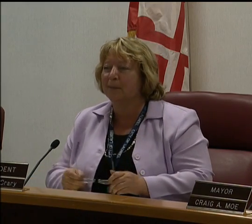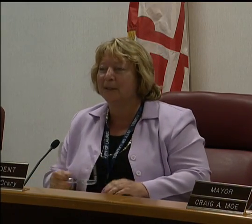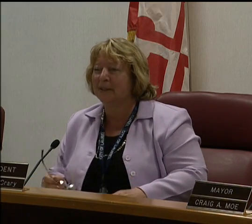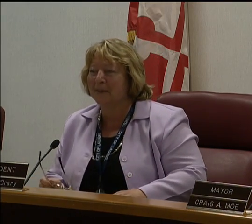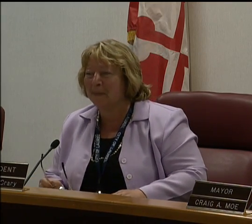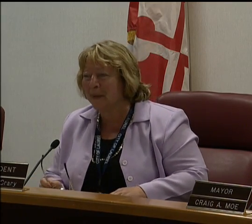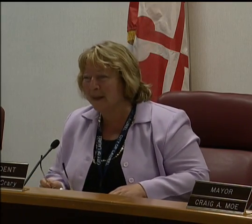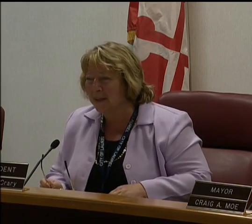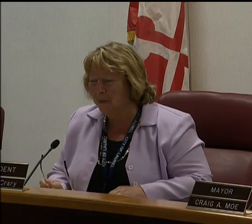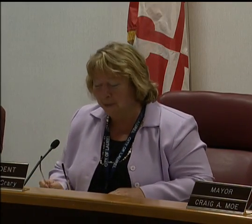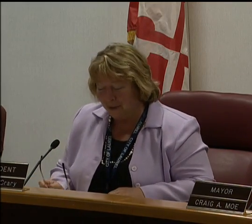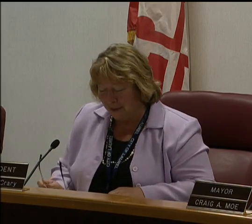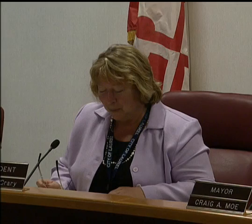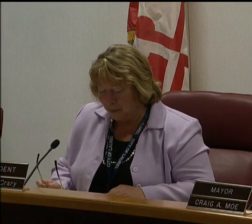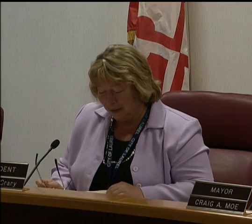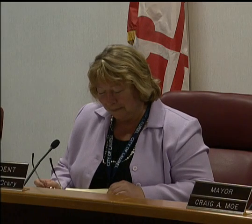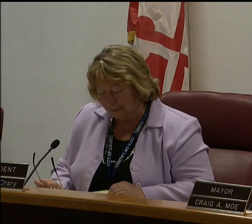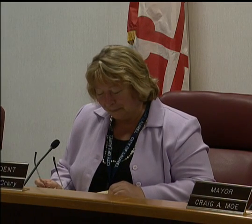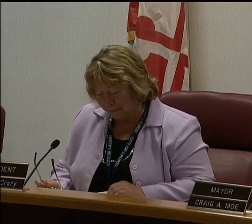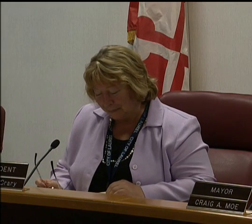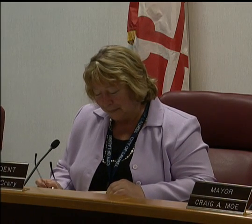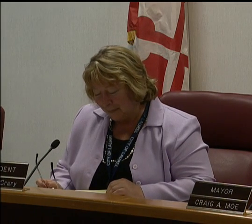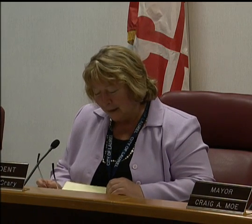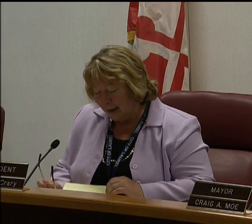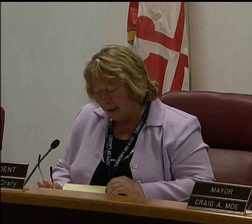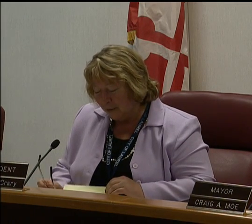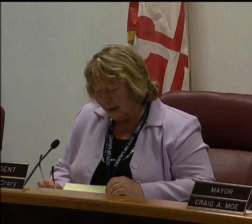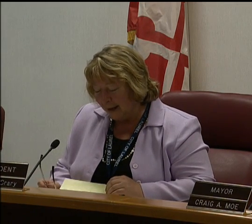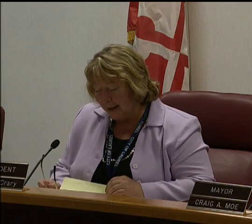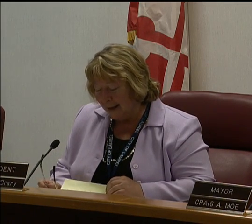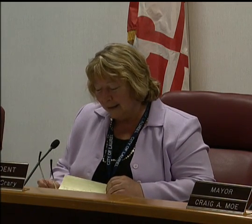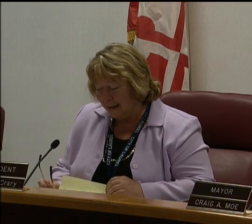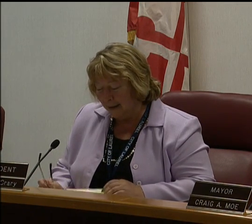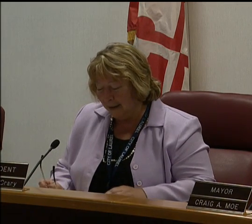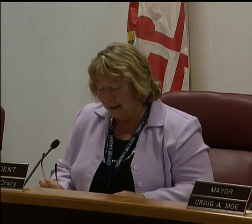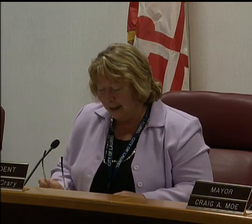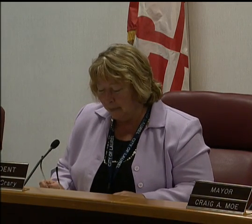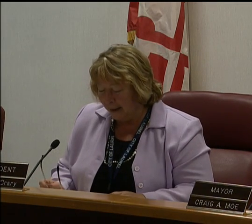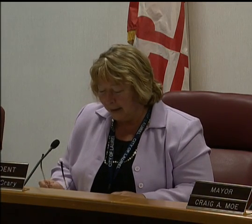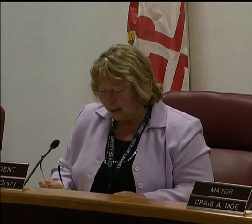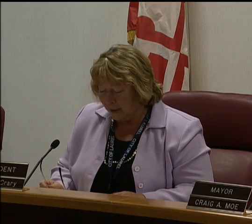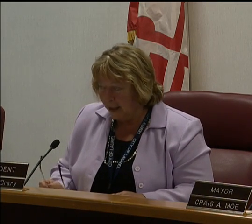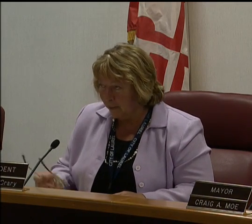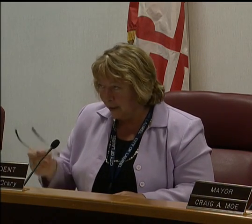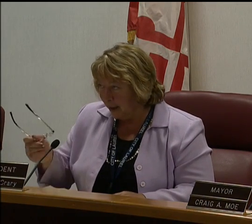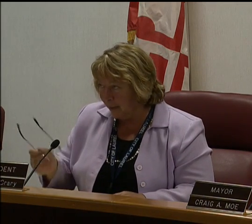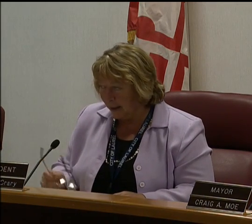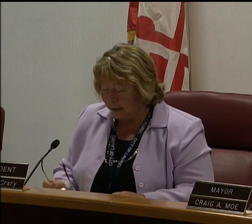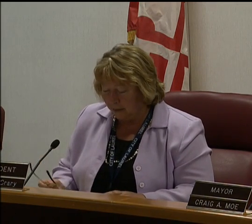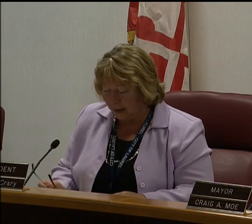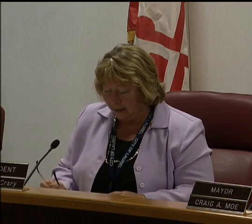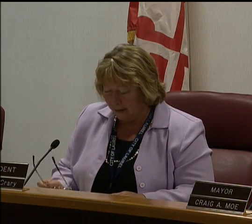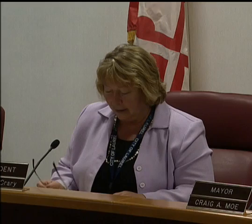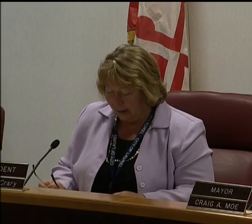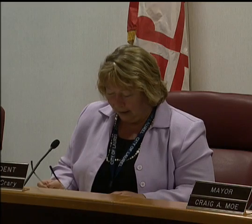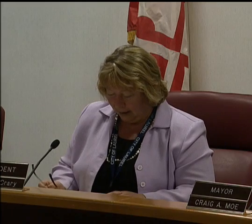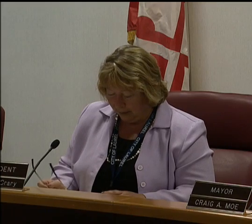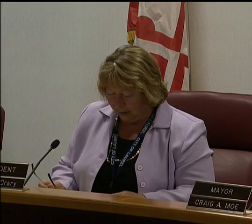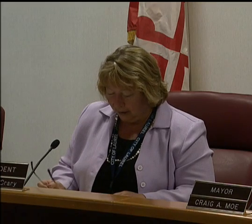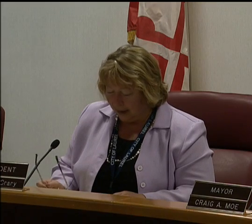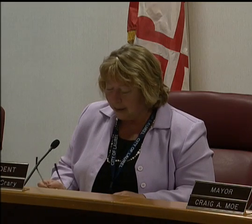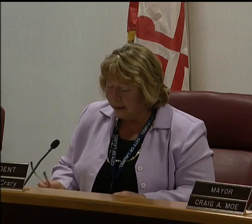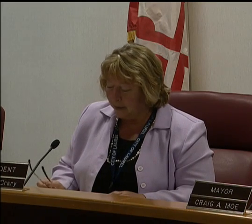the different speeches. It's always very moving. Friday night, I attended the bike decorating put on Parks and Rec's,